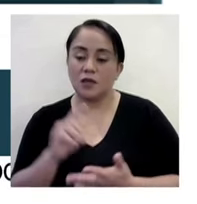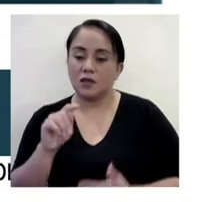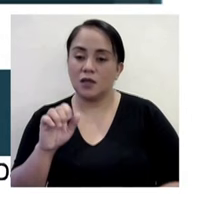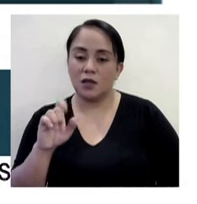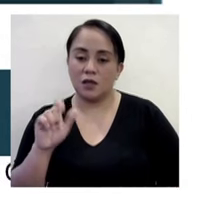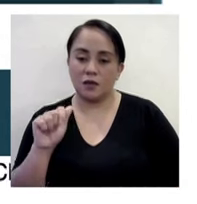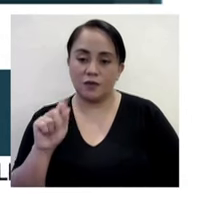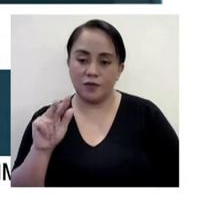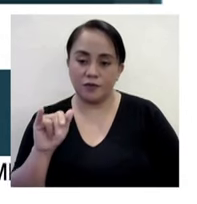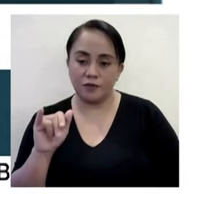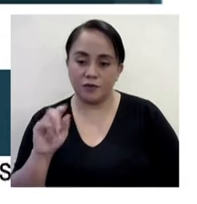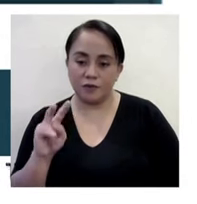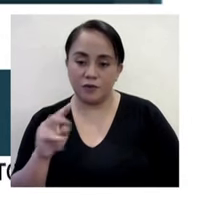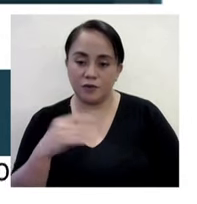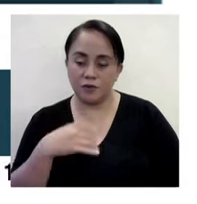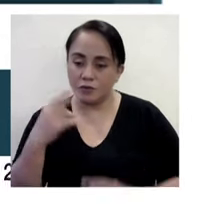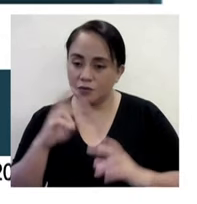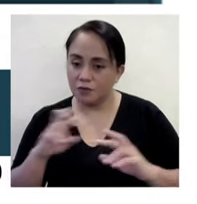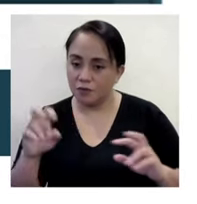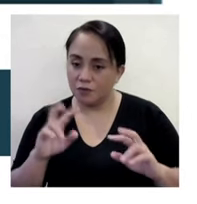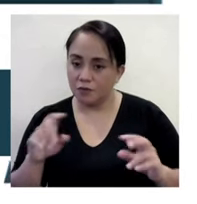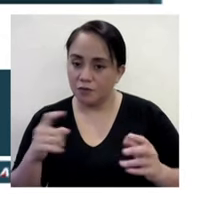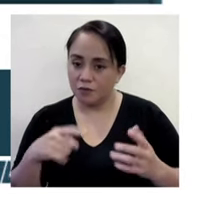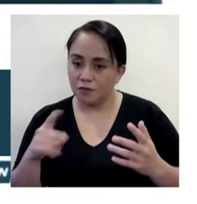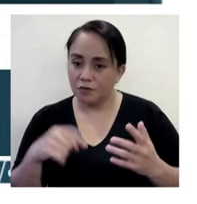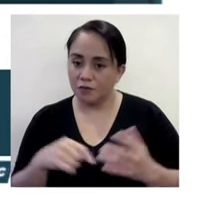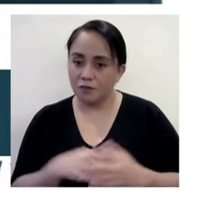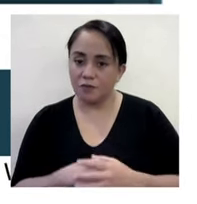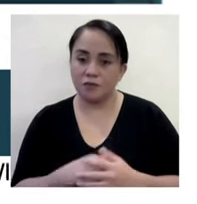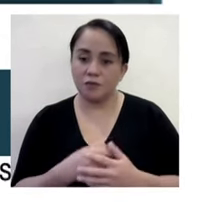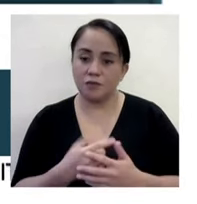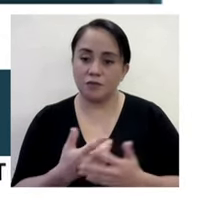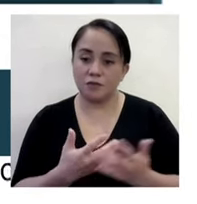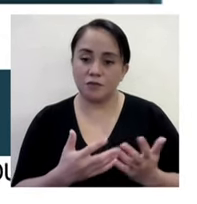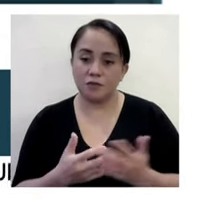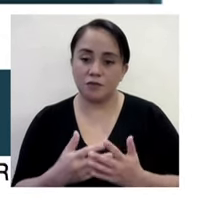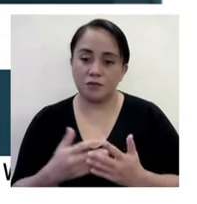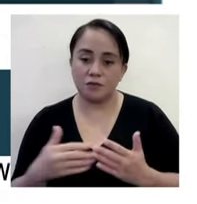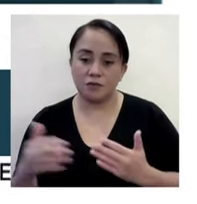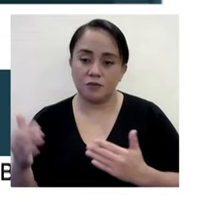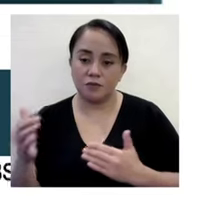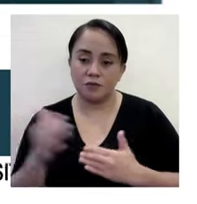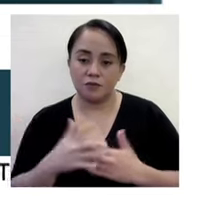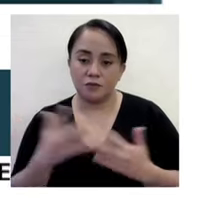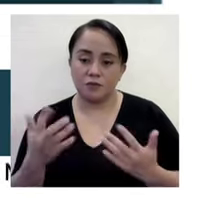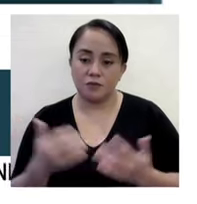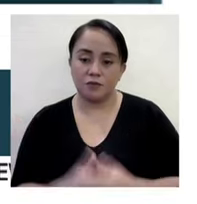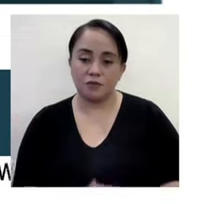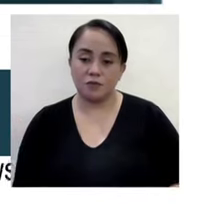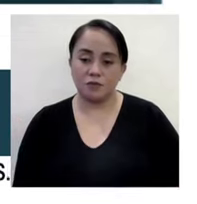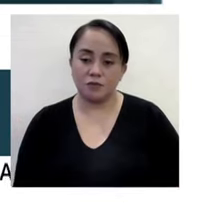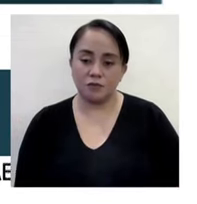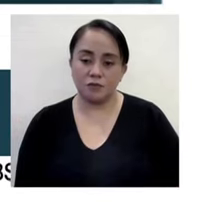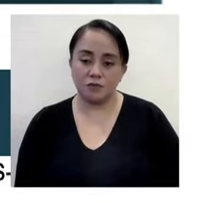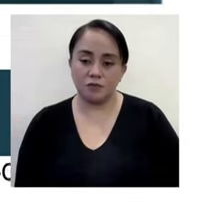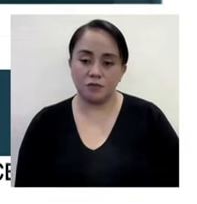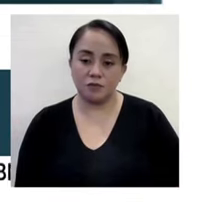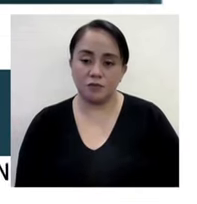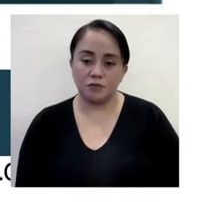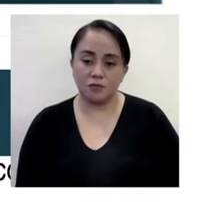And the embassy will be visiting her this morning. We are six hours ahead of Israel in time.